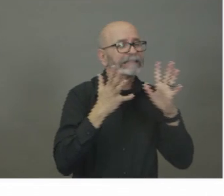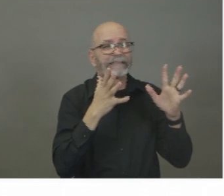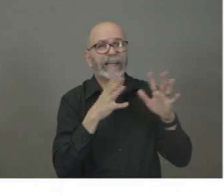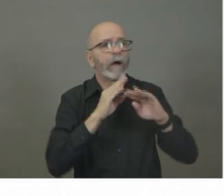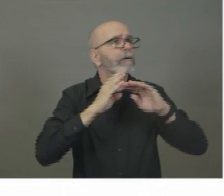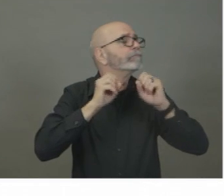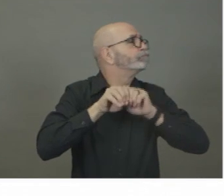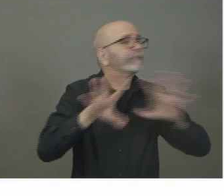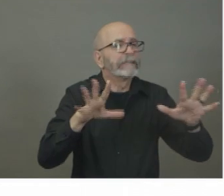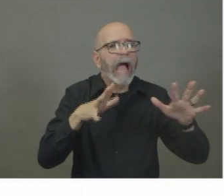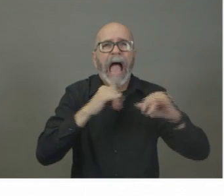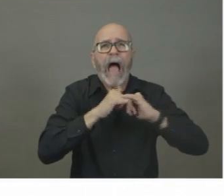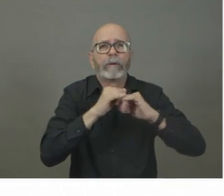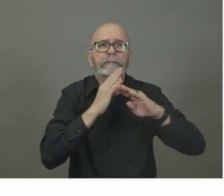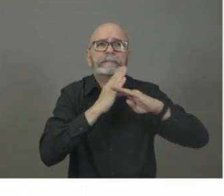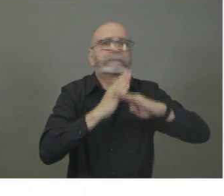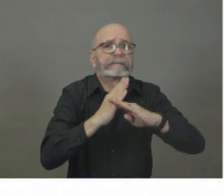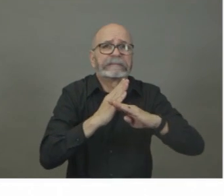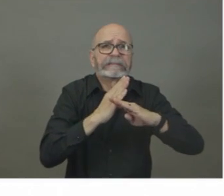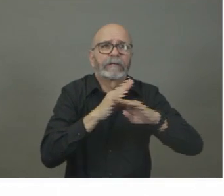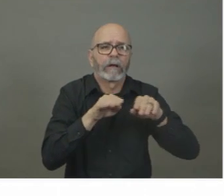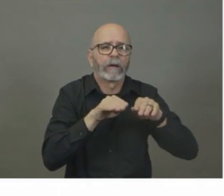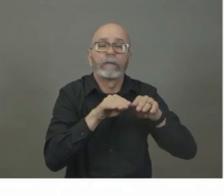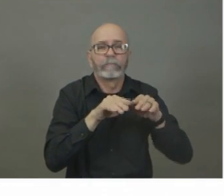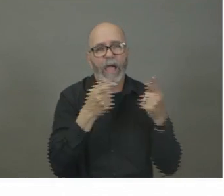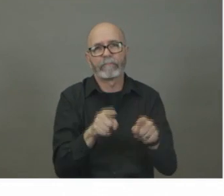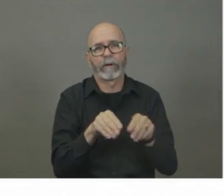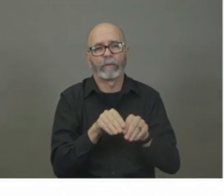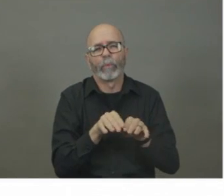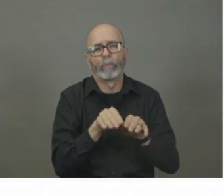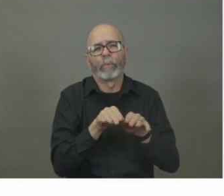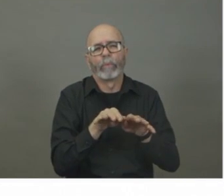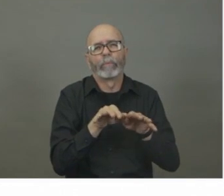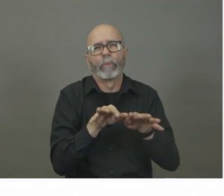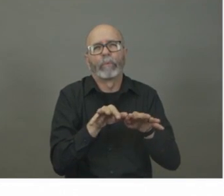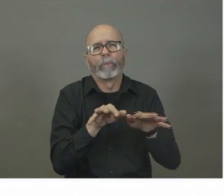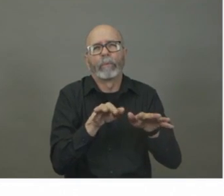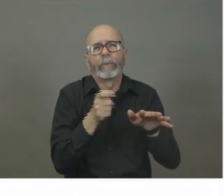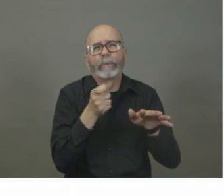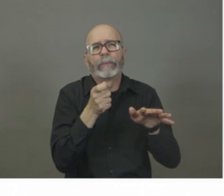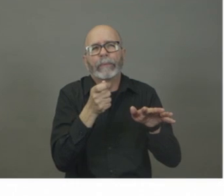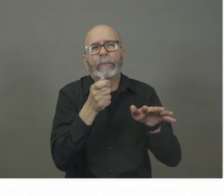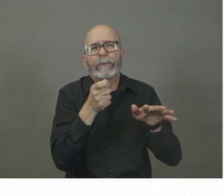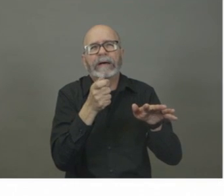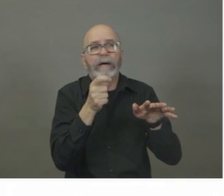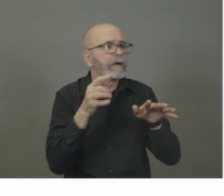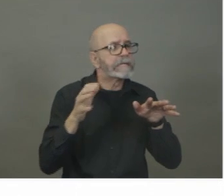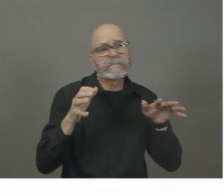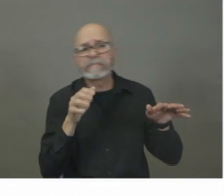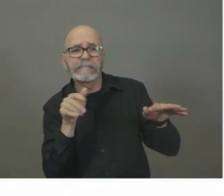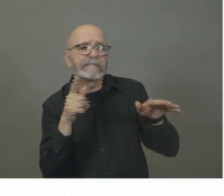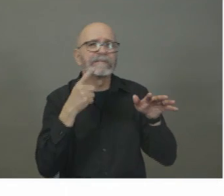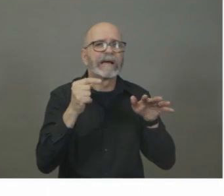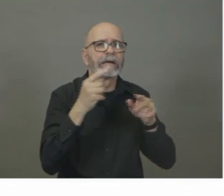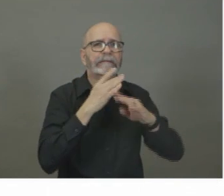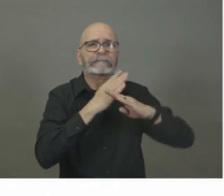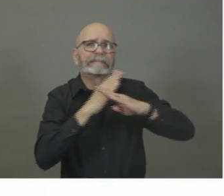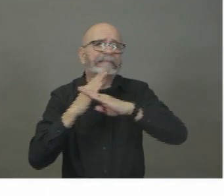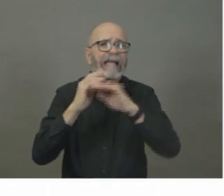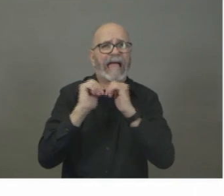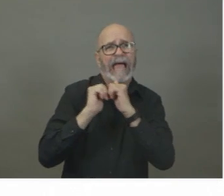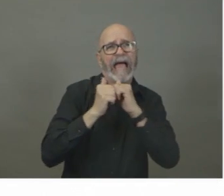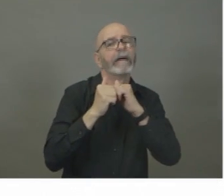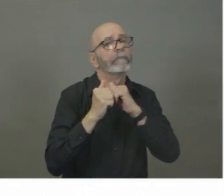advice. I would like to express my appreciation and that of all Nova Scotians to Dr. Strang and the team here at Public Health